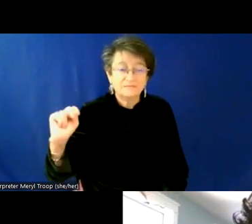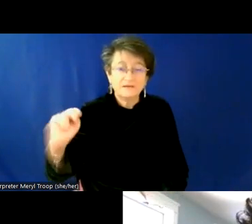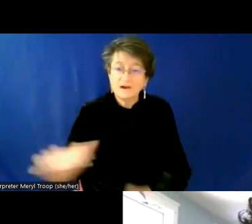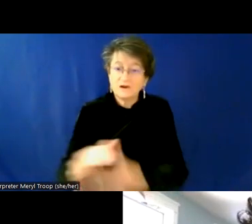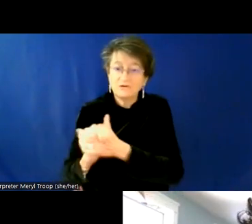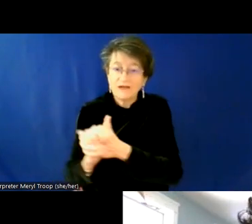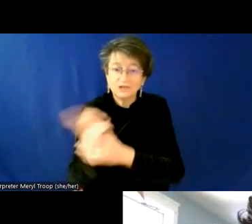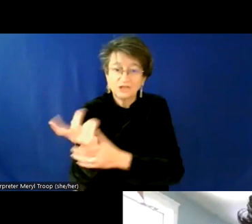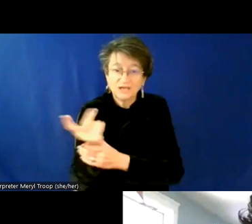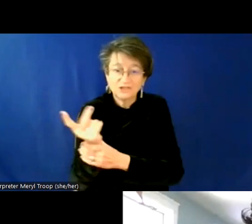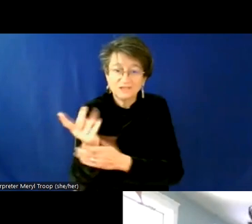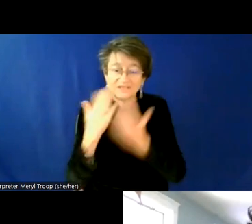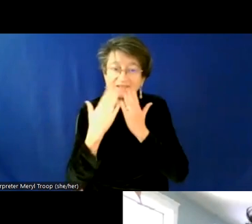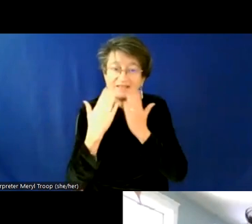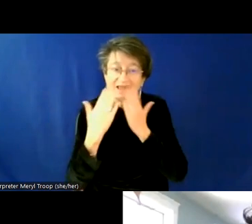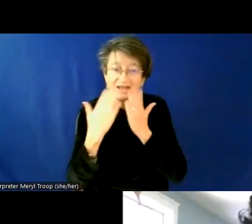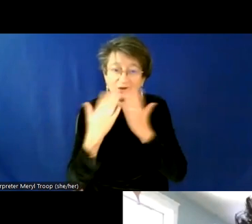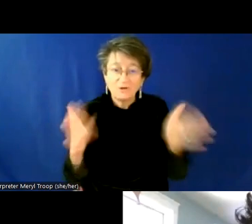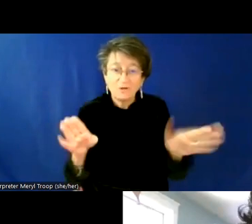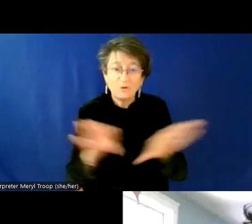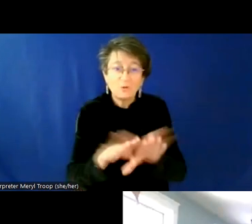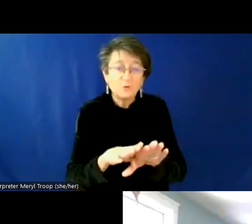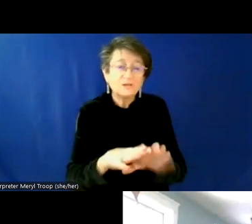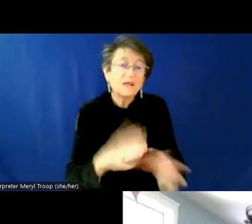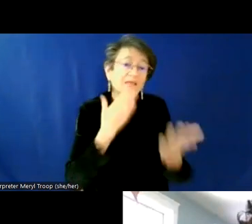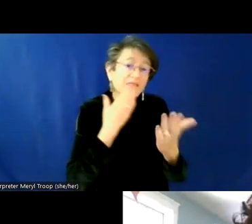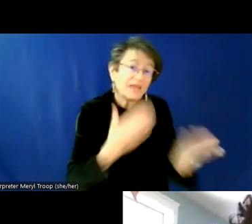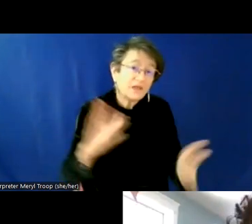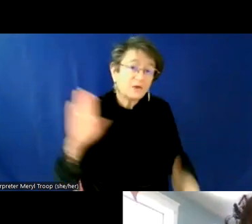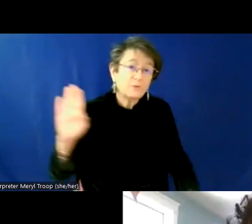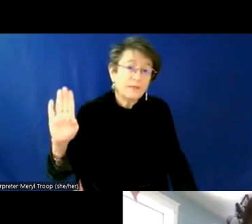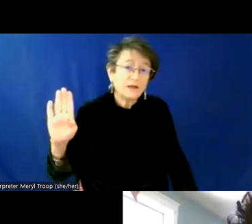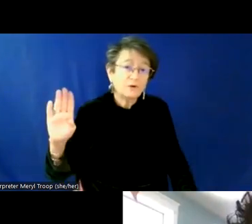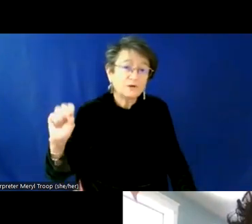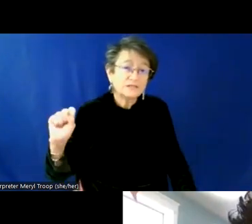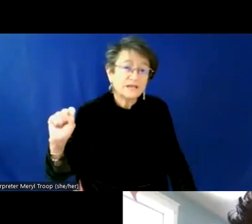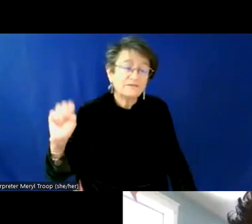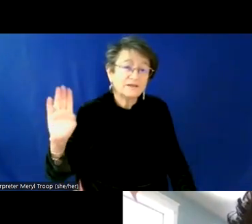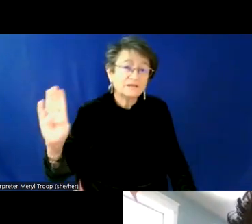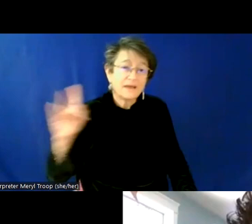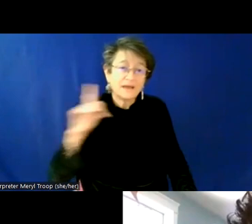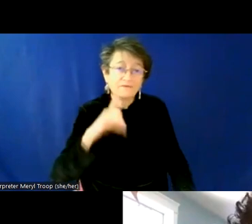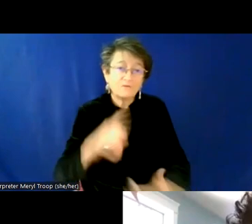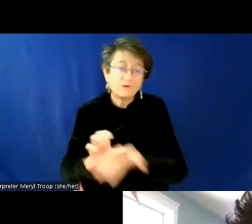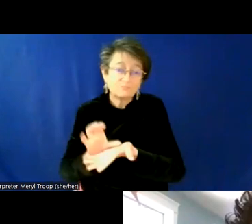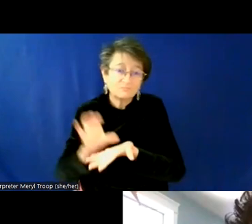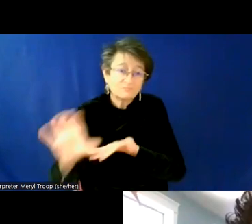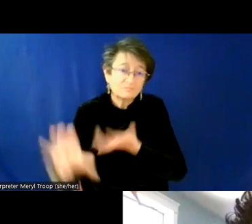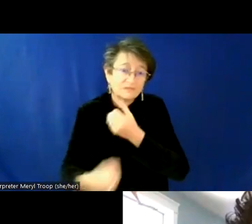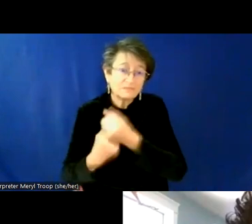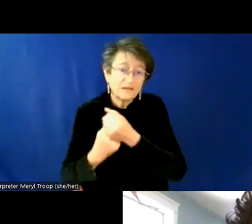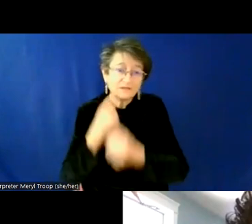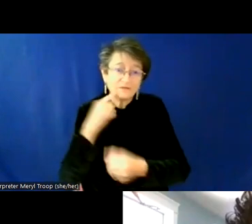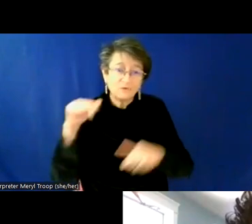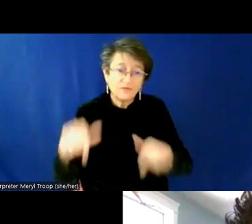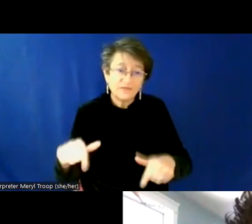you all so much. I'm going to close this out by saying thank you to Bangor Savings Bank for being our series sponsor this year. We've had two,